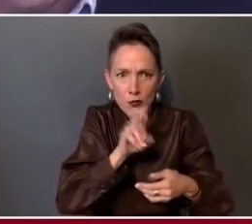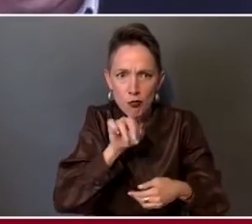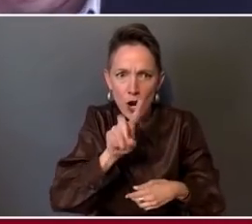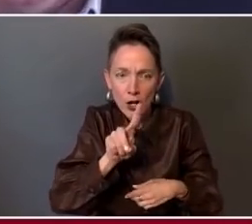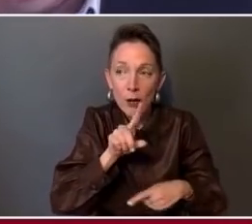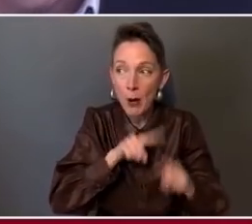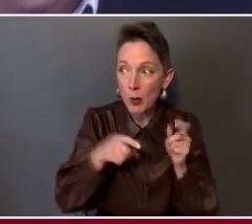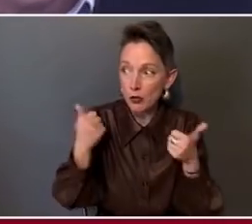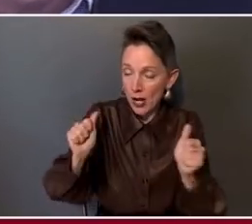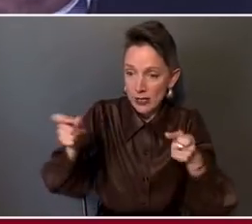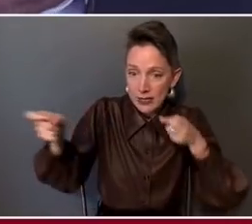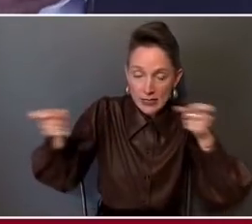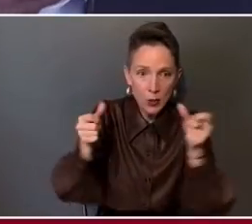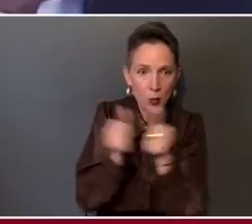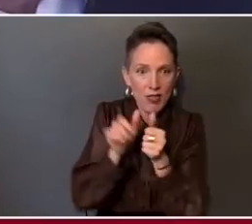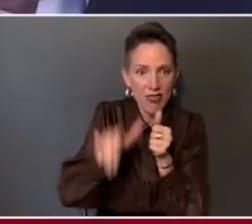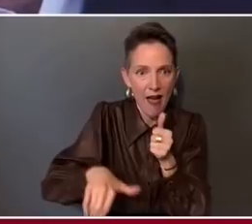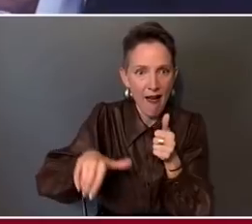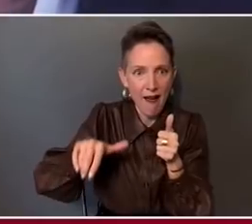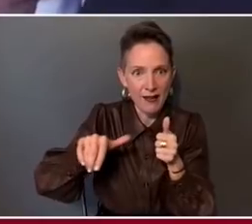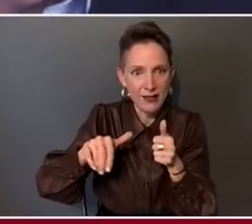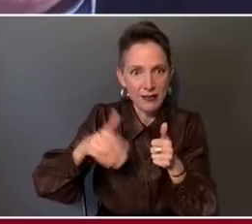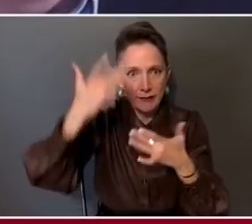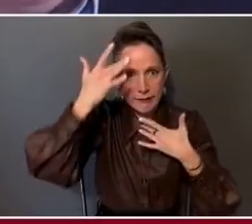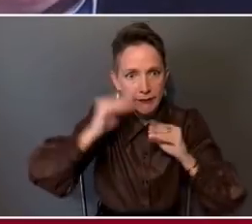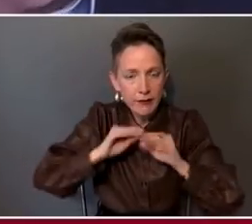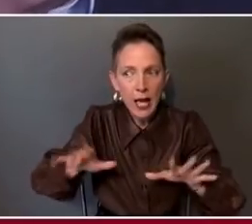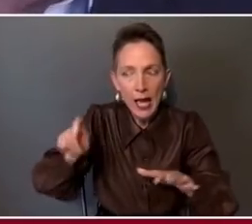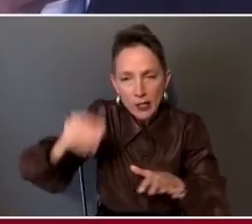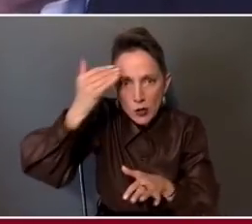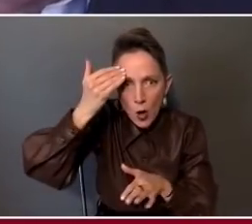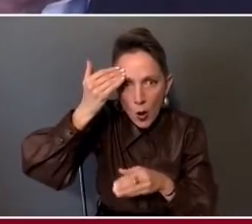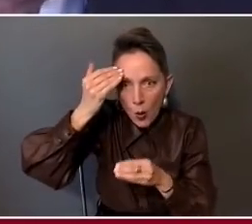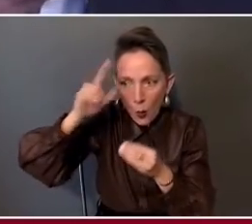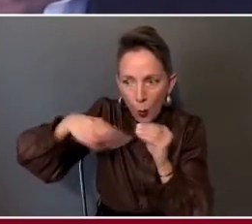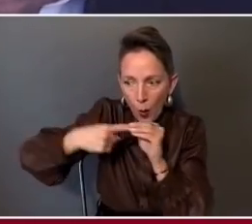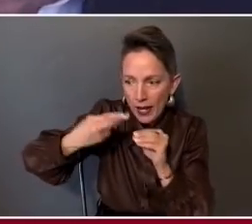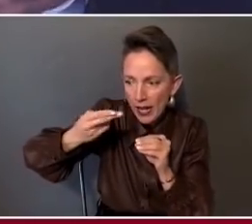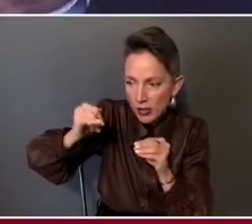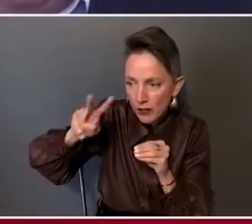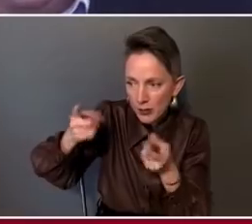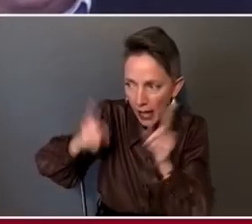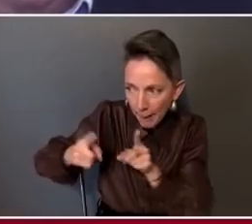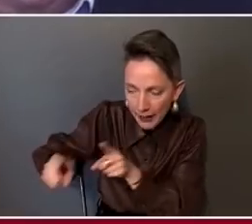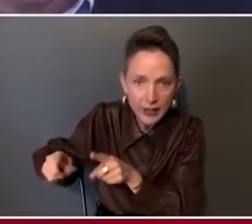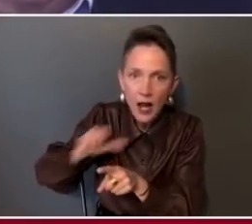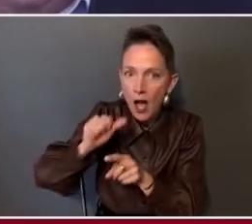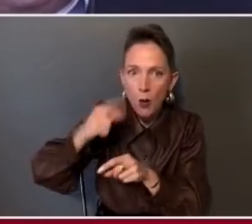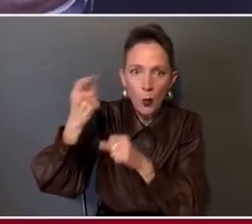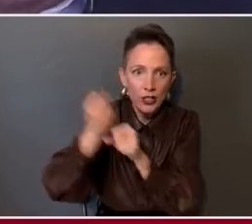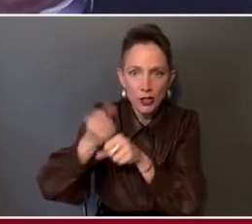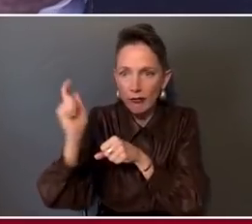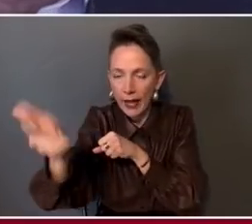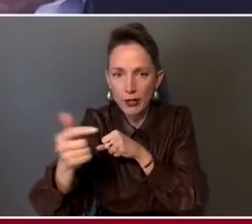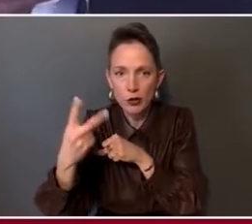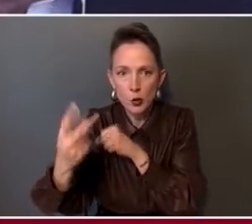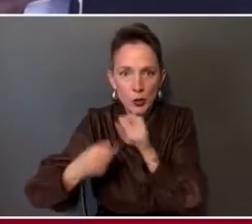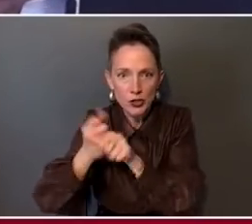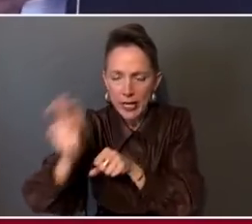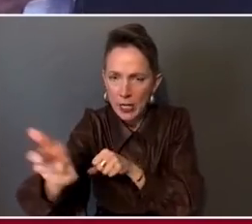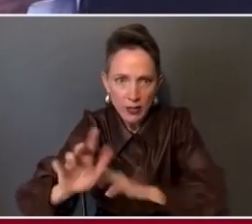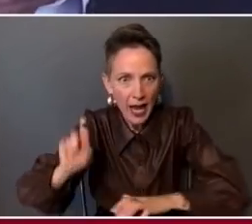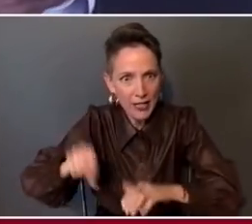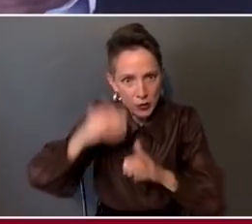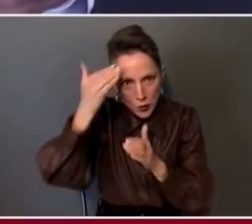the epidemic of HIV. We had to know when it was happening, not a year later or two years later when somebody developed AIDS. Despite